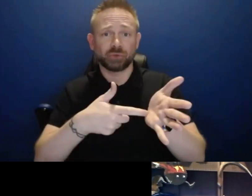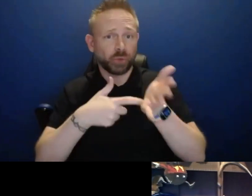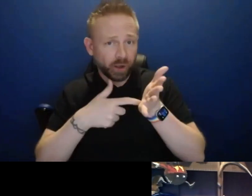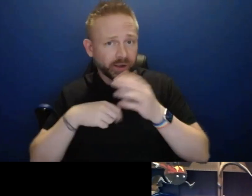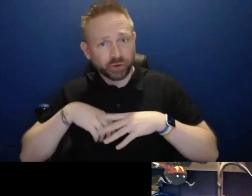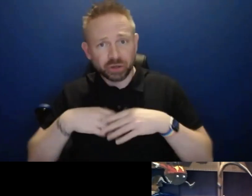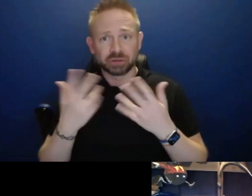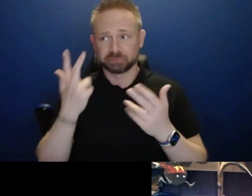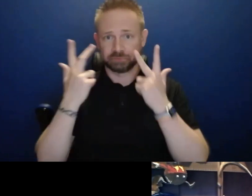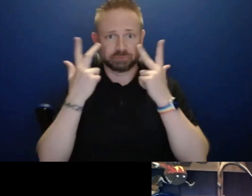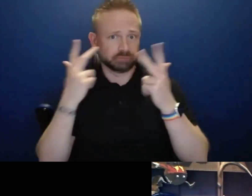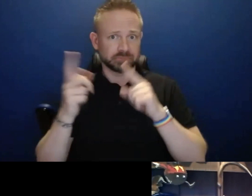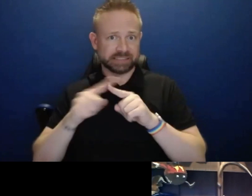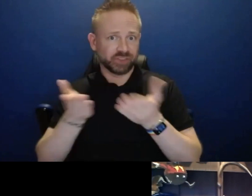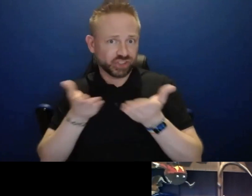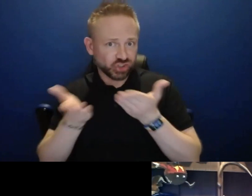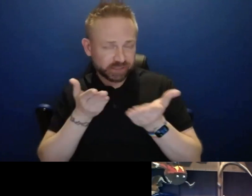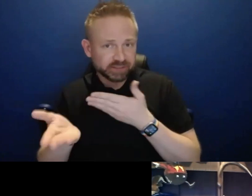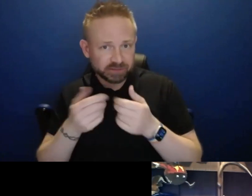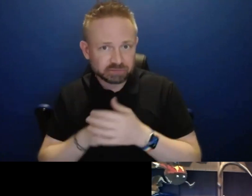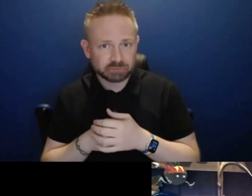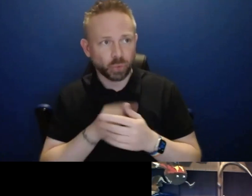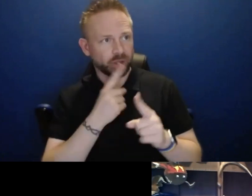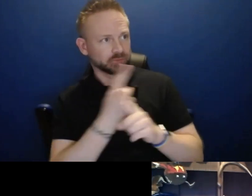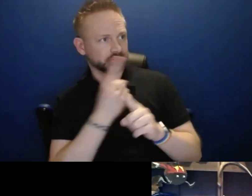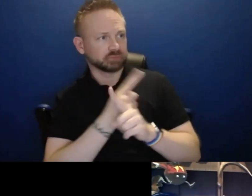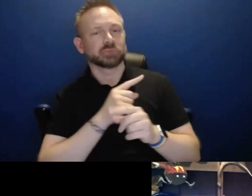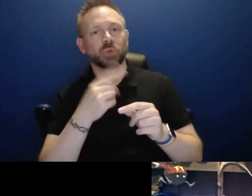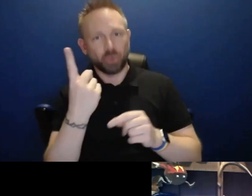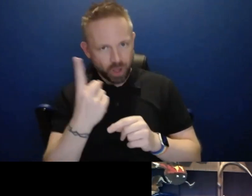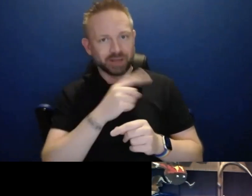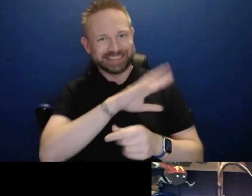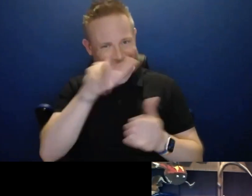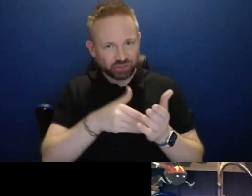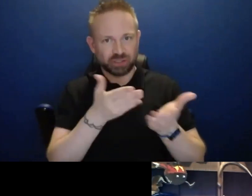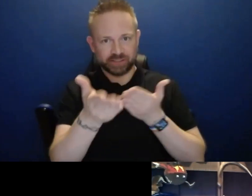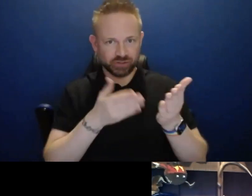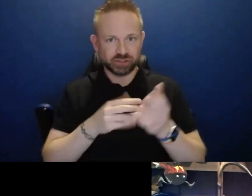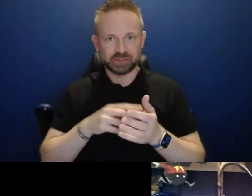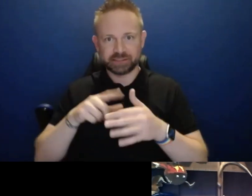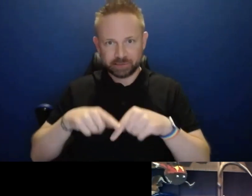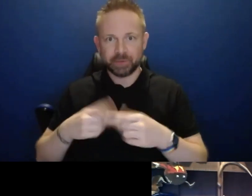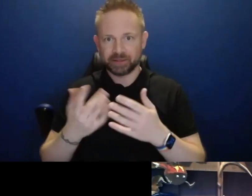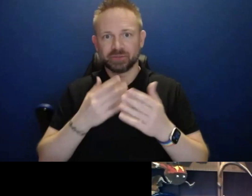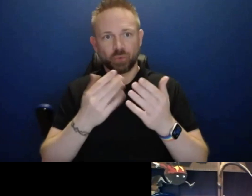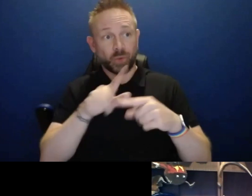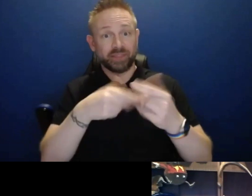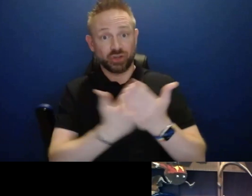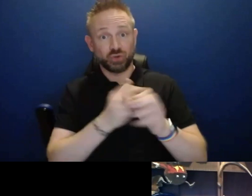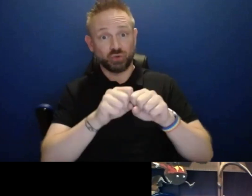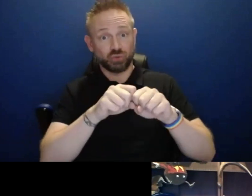And services will be centralized through an expression of interest as that new structure is